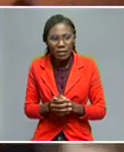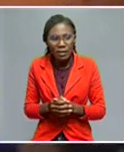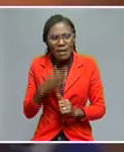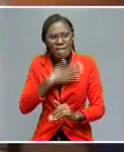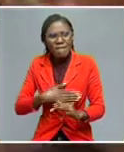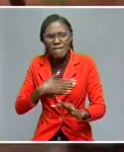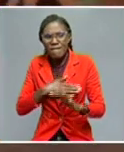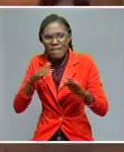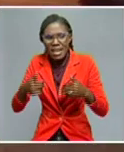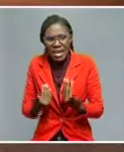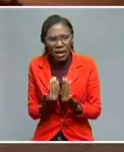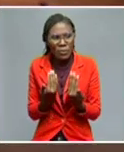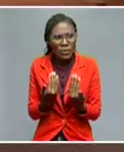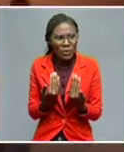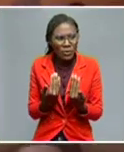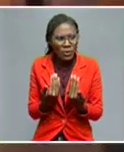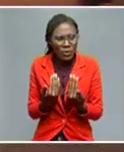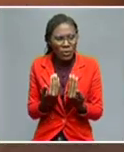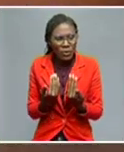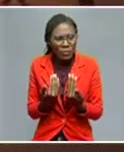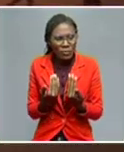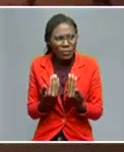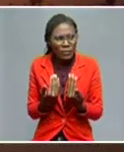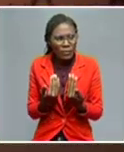being besieged, being surrounded.